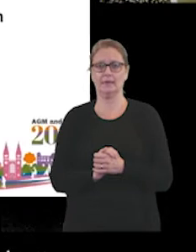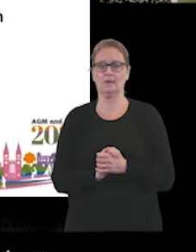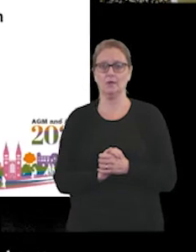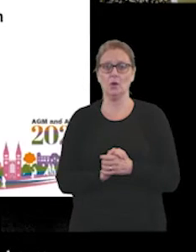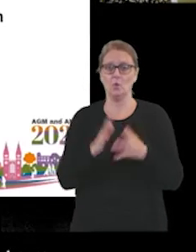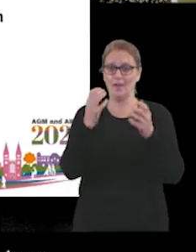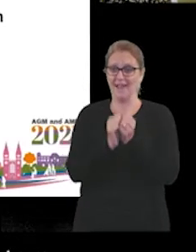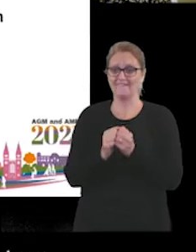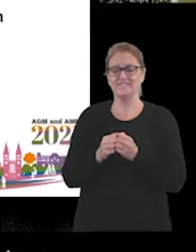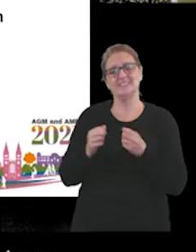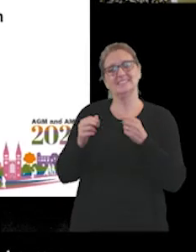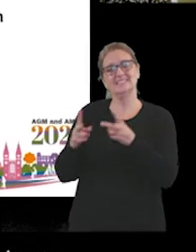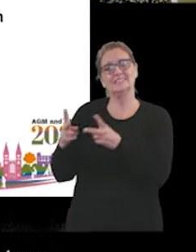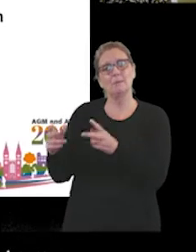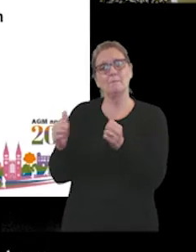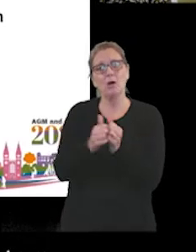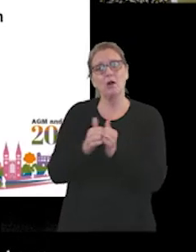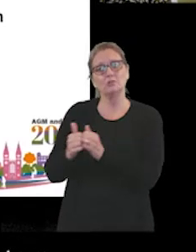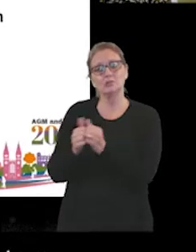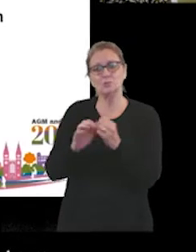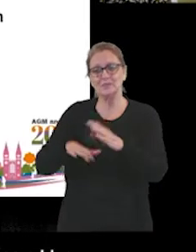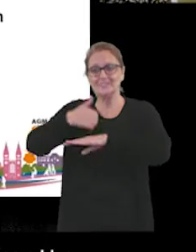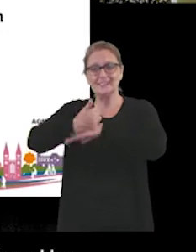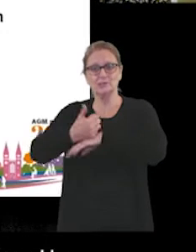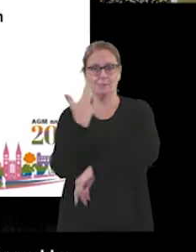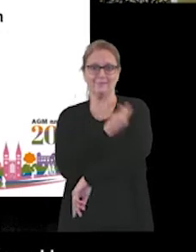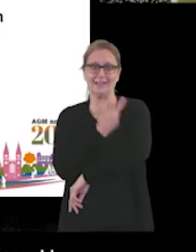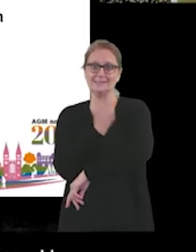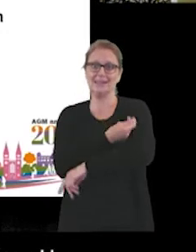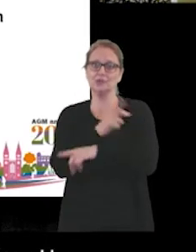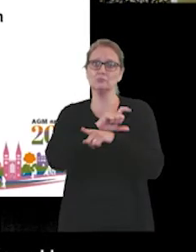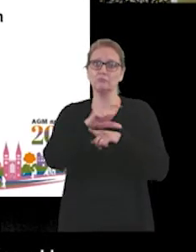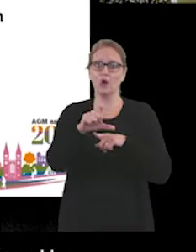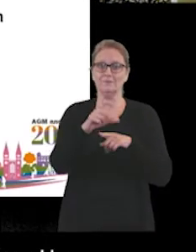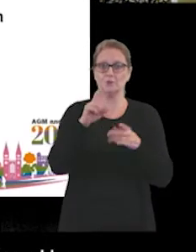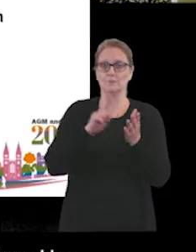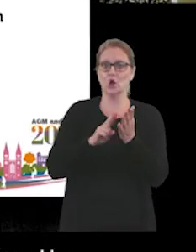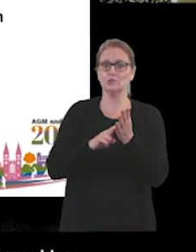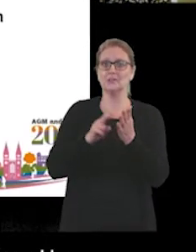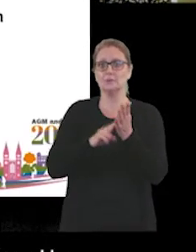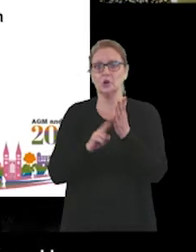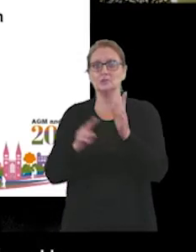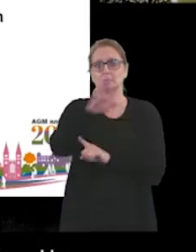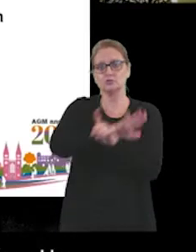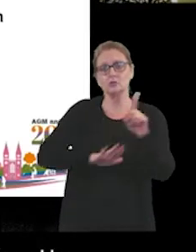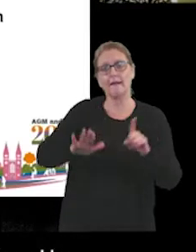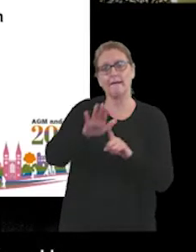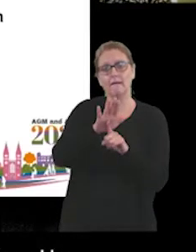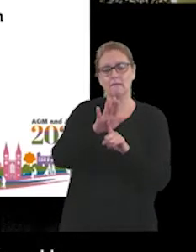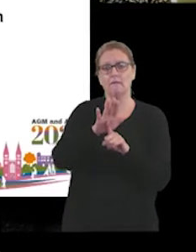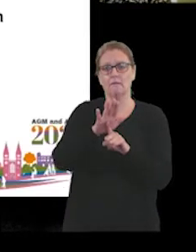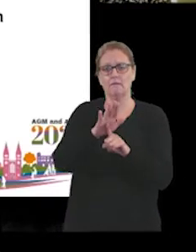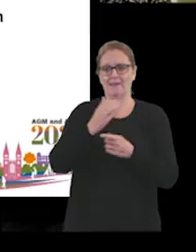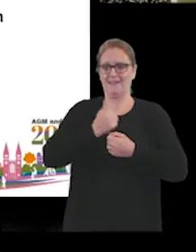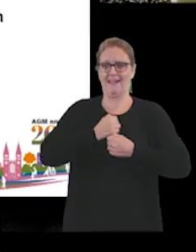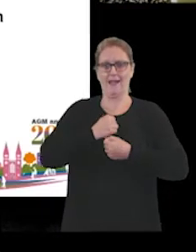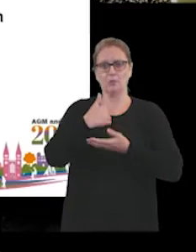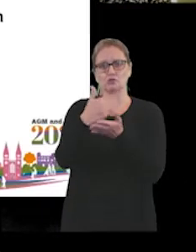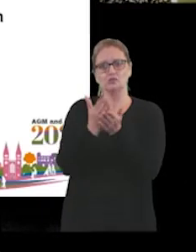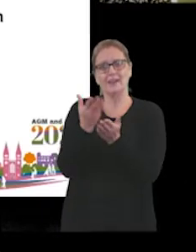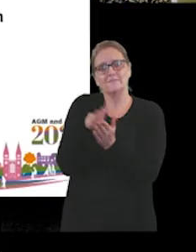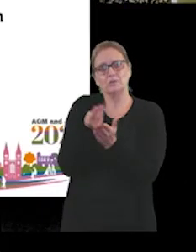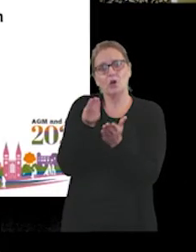partners, we've also set up the vaccination programme for Nottingham and Nottinghamshire. And our share of costs for that as an